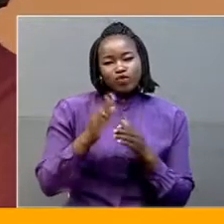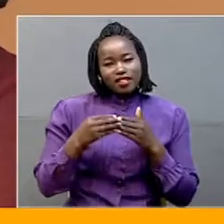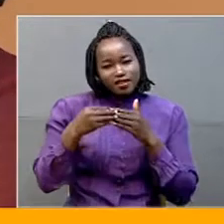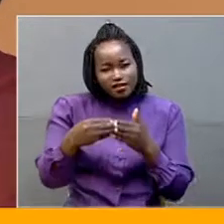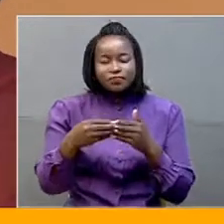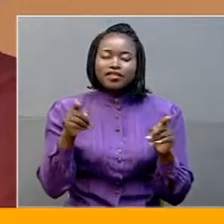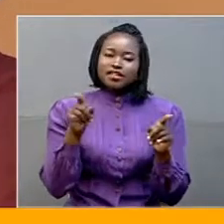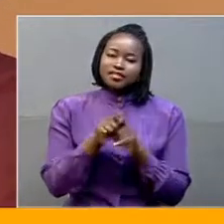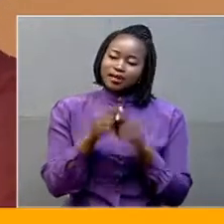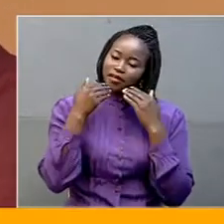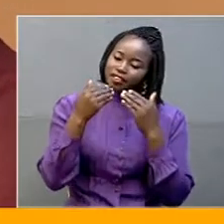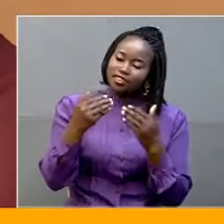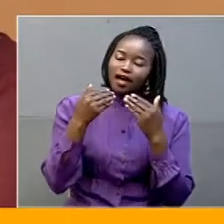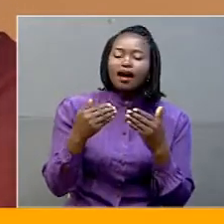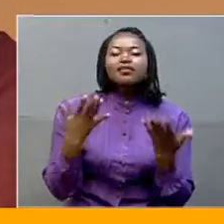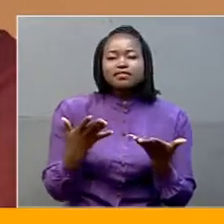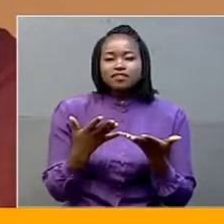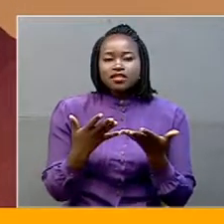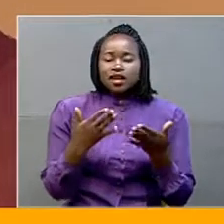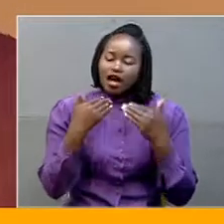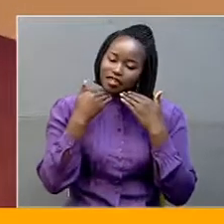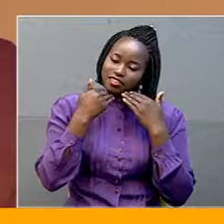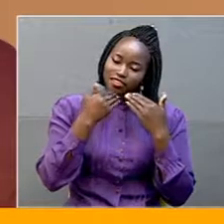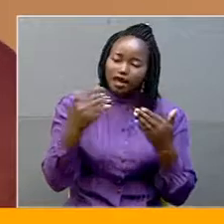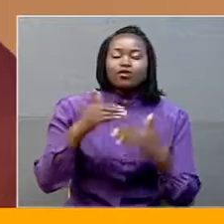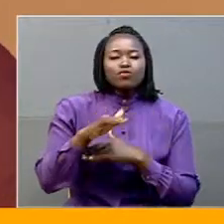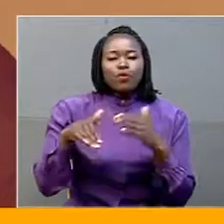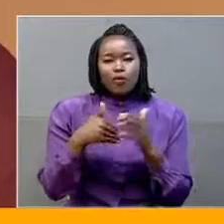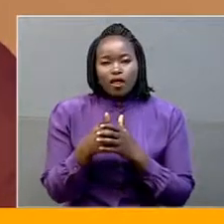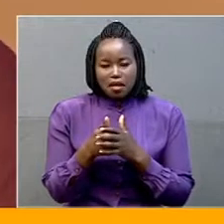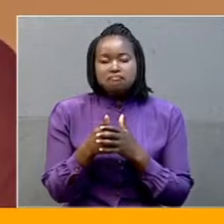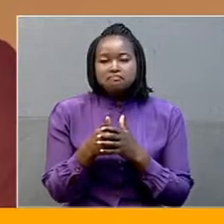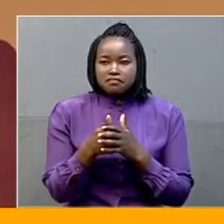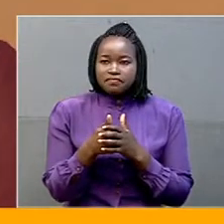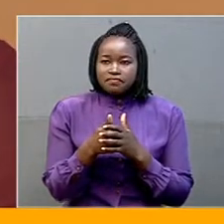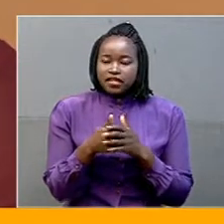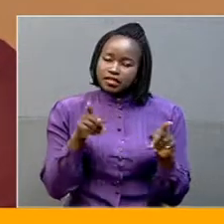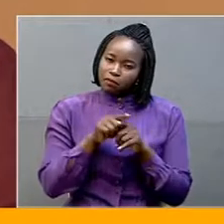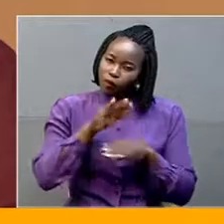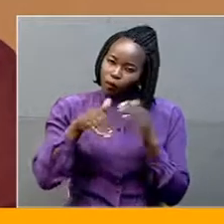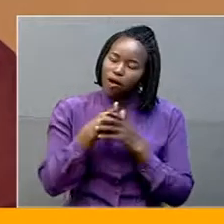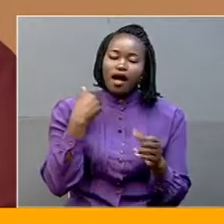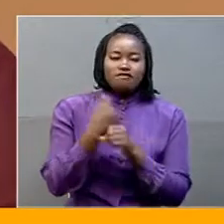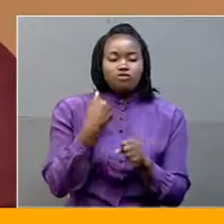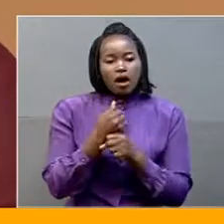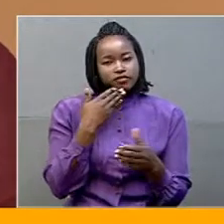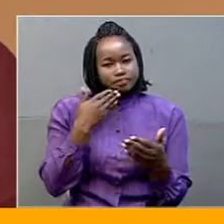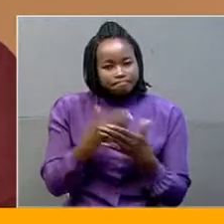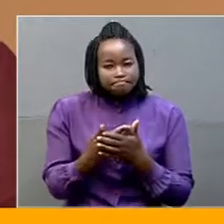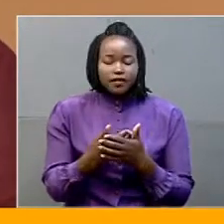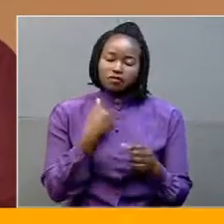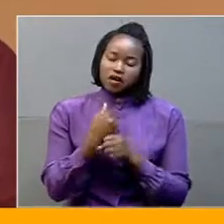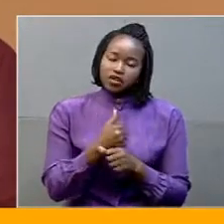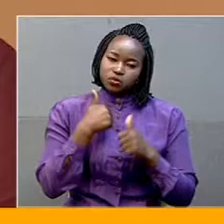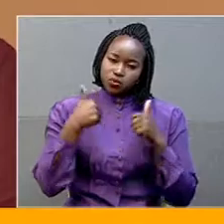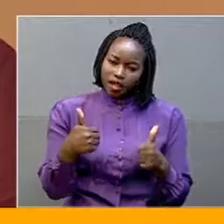the UN Residence Coordinator and addition for a very good job that was done together with the Ministers